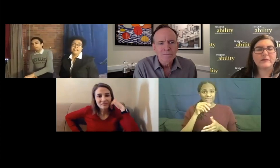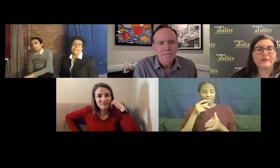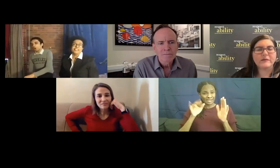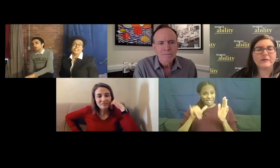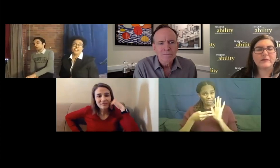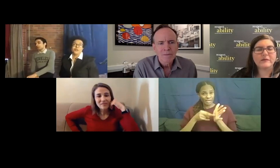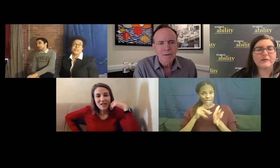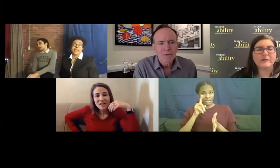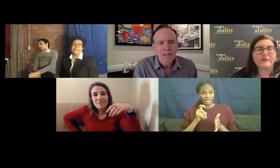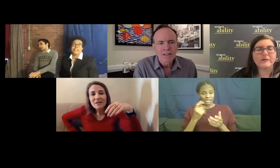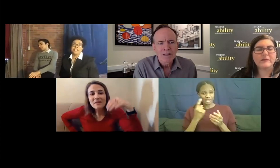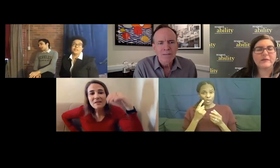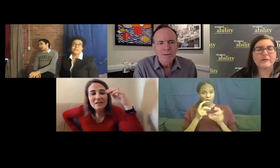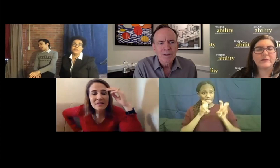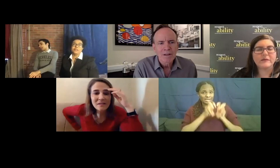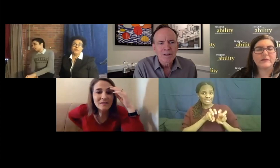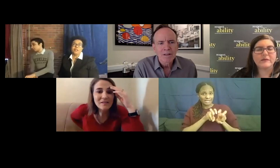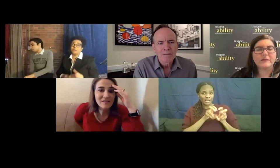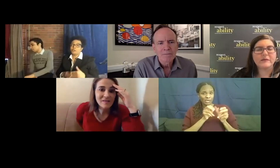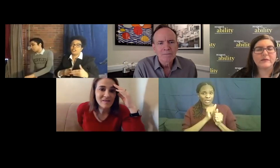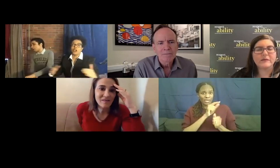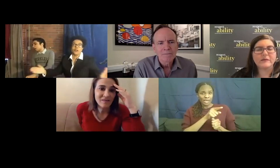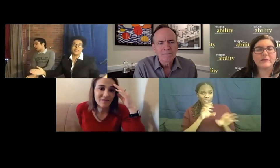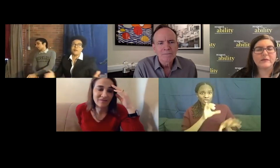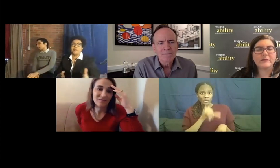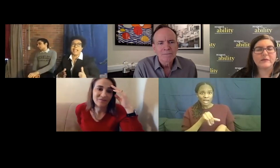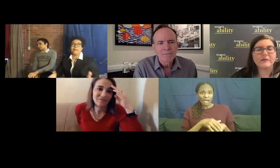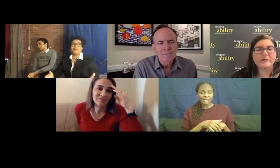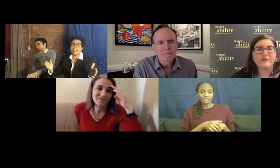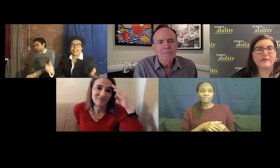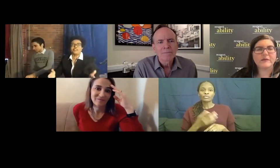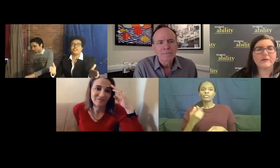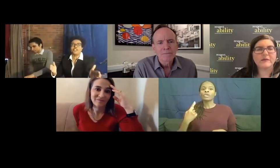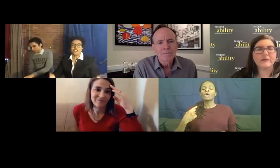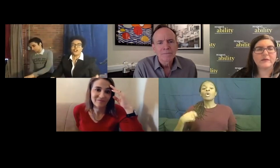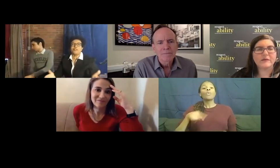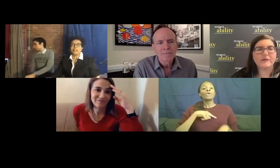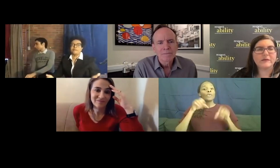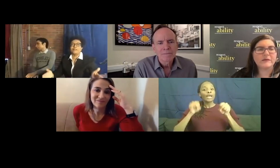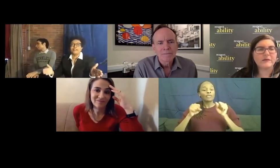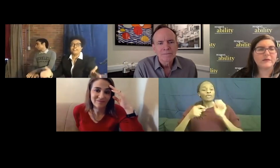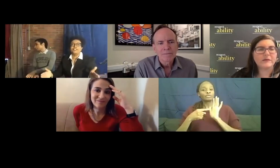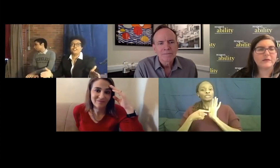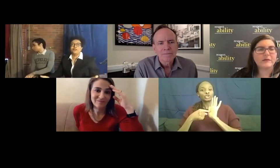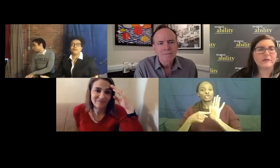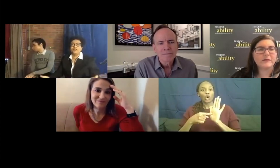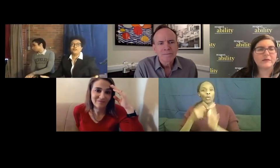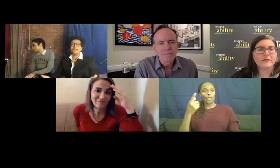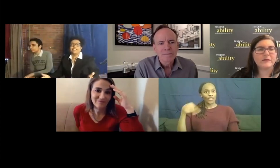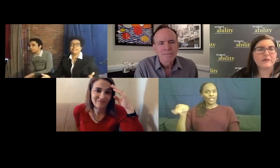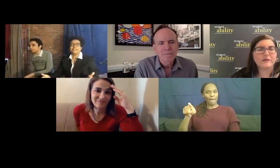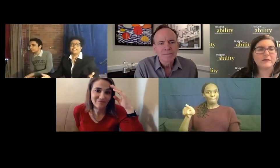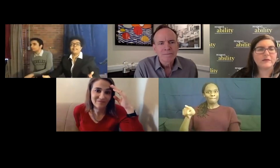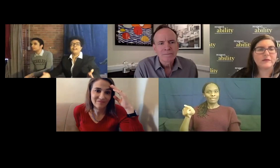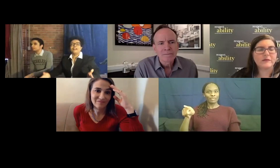him do it? And so that these, so we showed, we were able to actually show them, do this